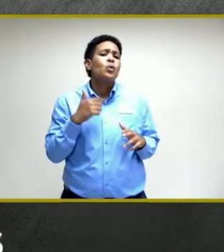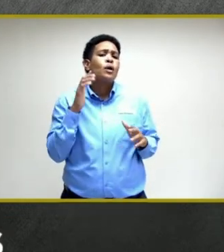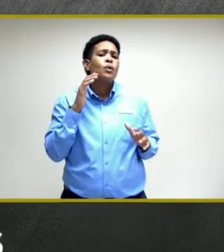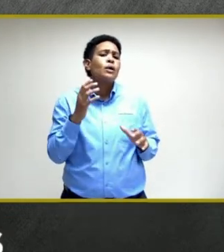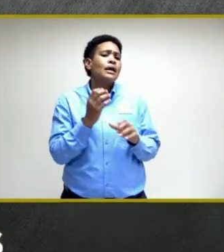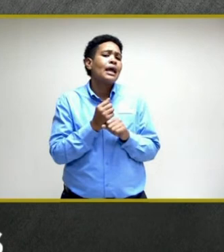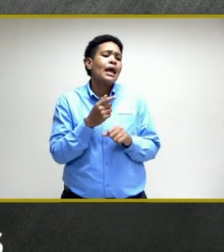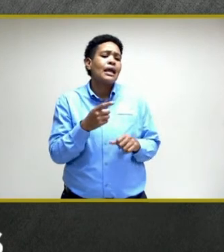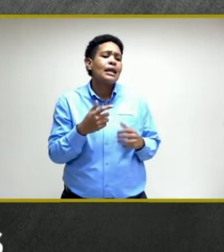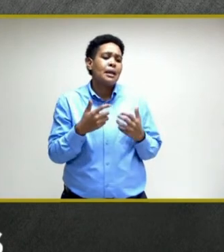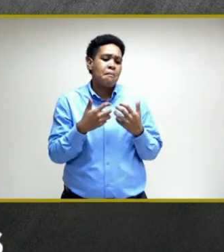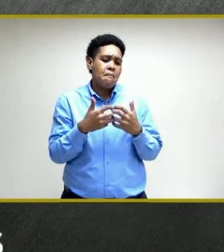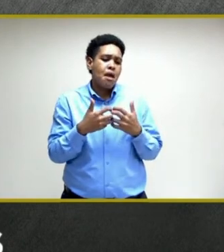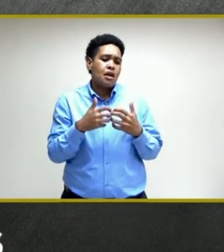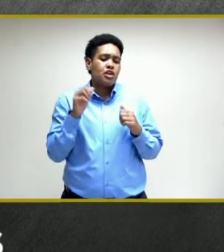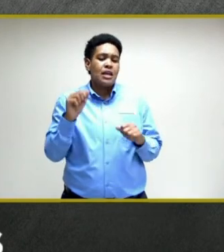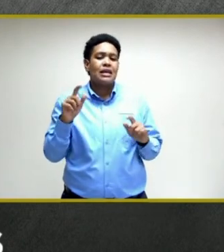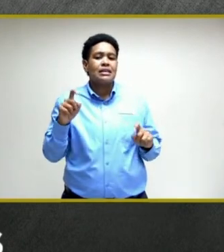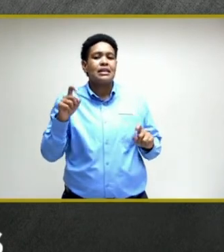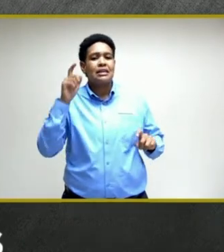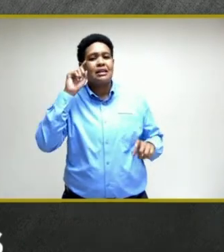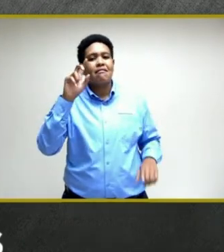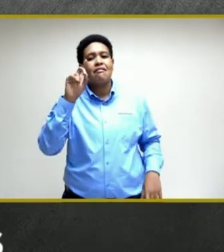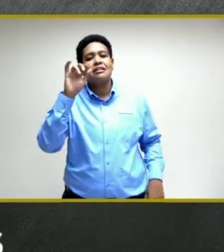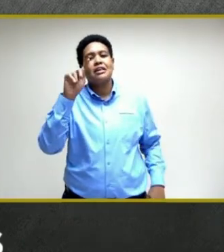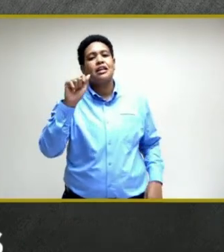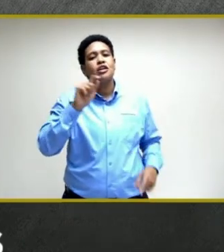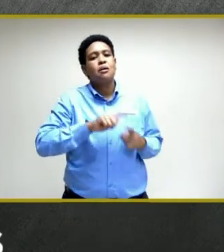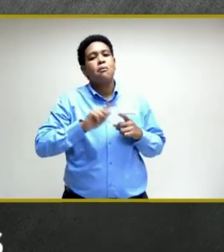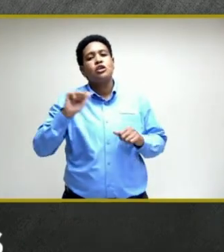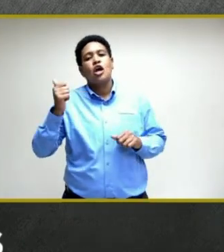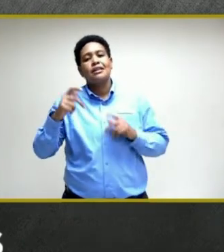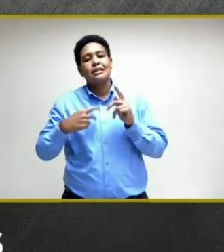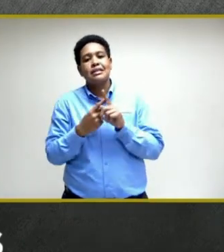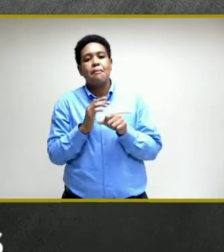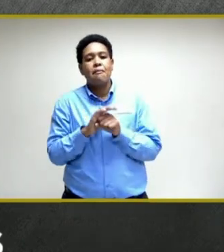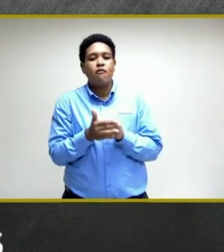getting that machine that can test for the Delta and other variants?